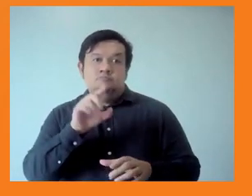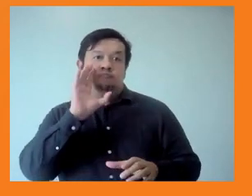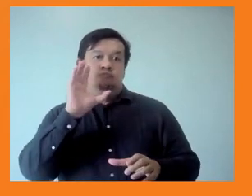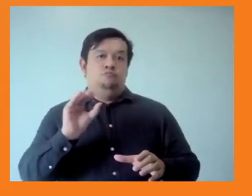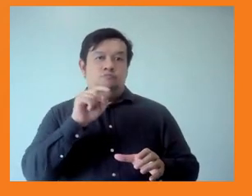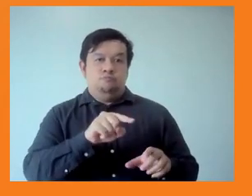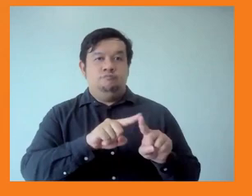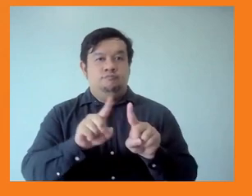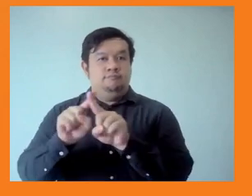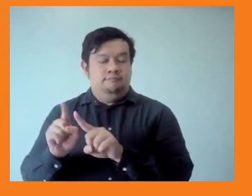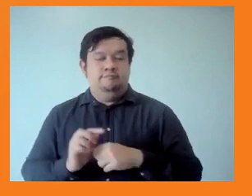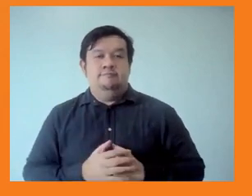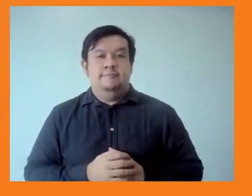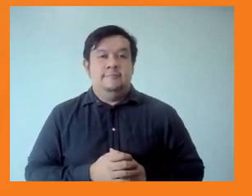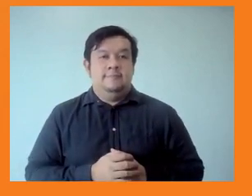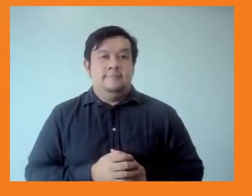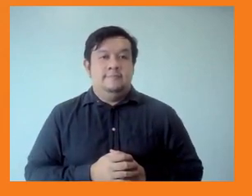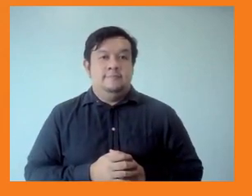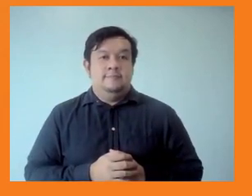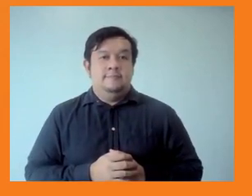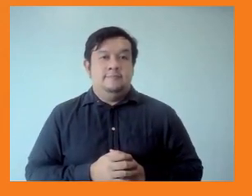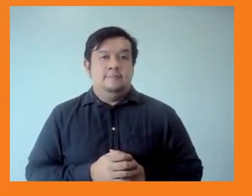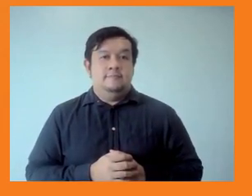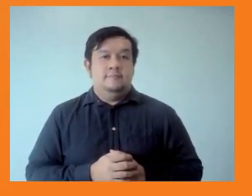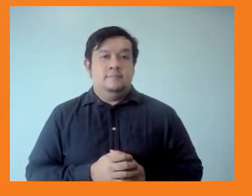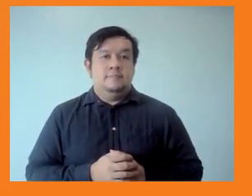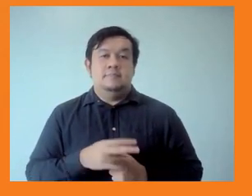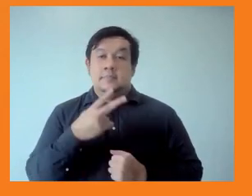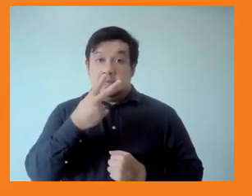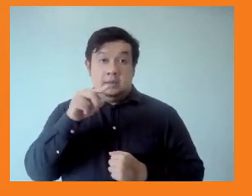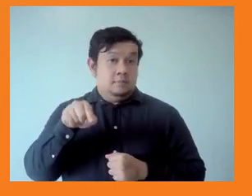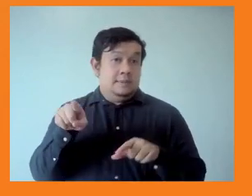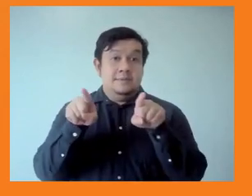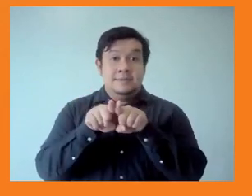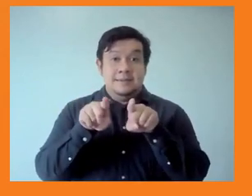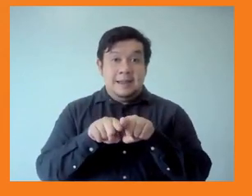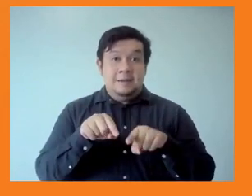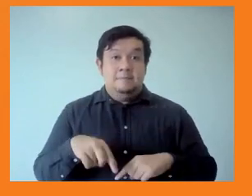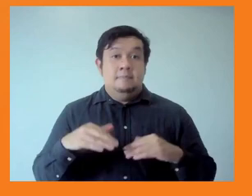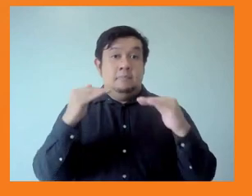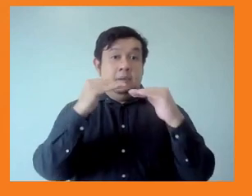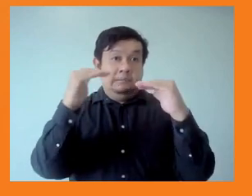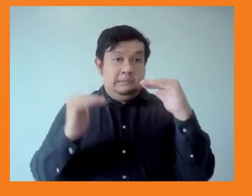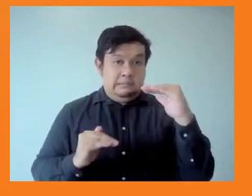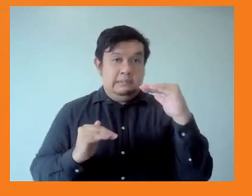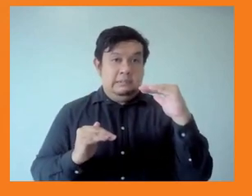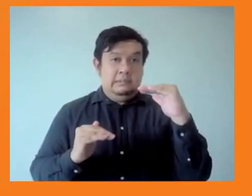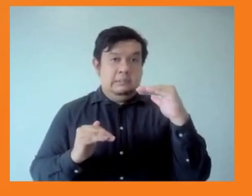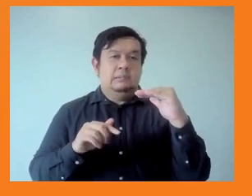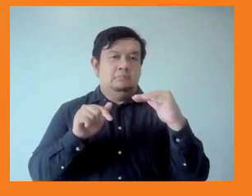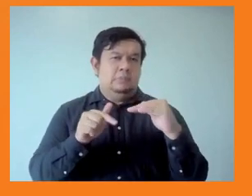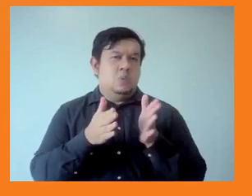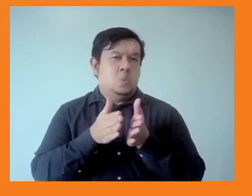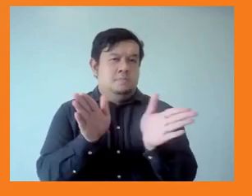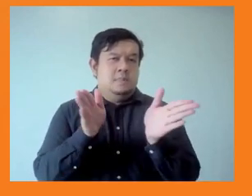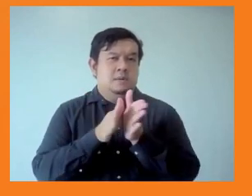So I think also when we're thinking about inequality, we might want to expand the definition beyond conventional thinking, that is the